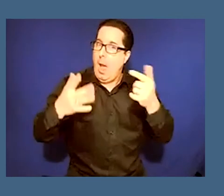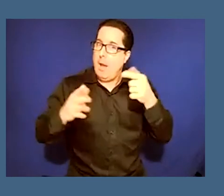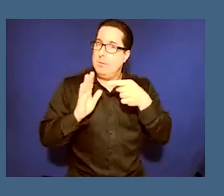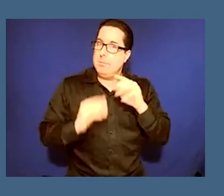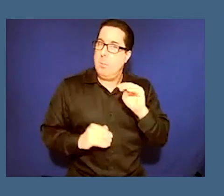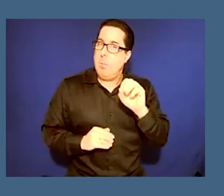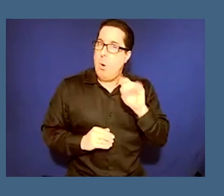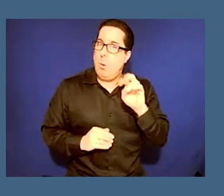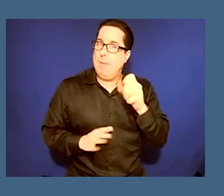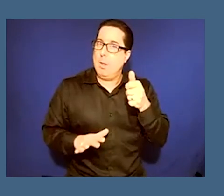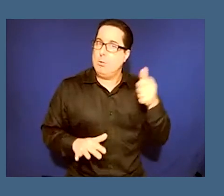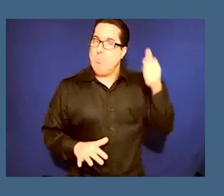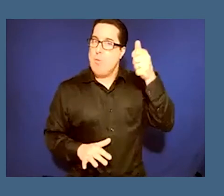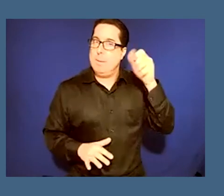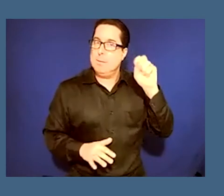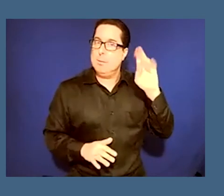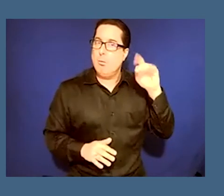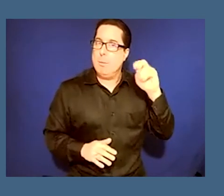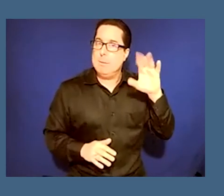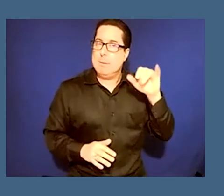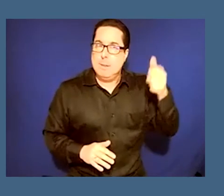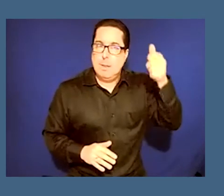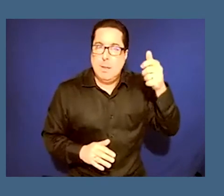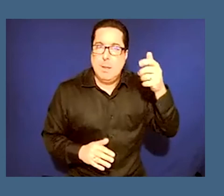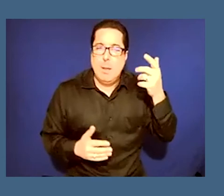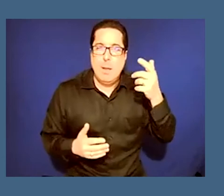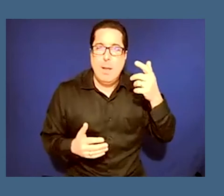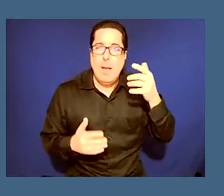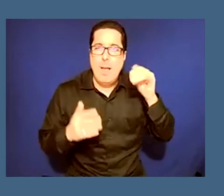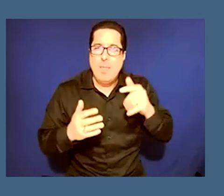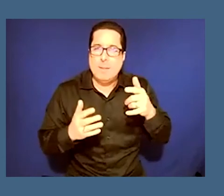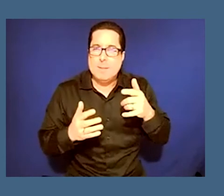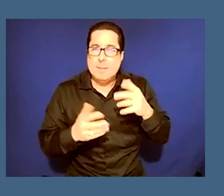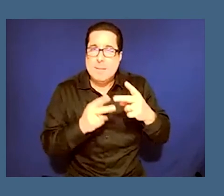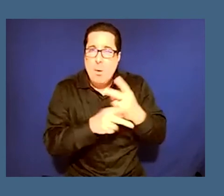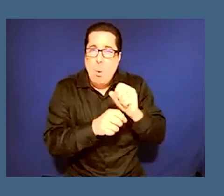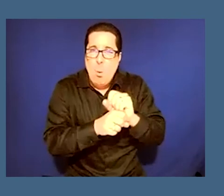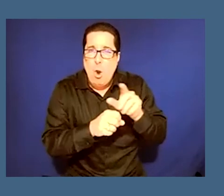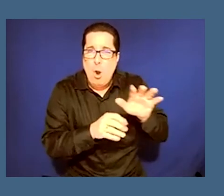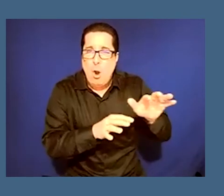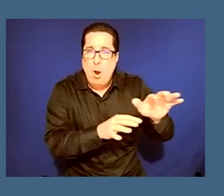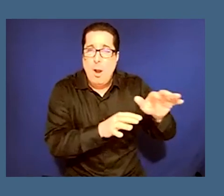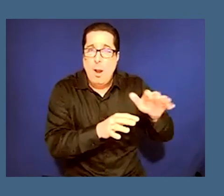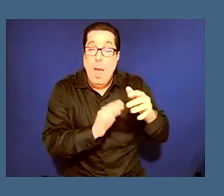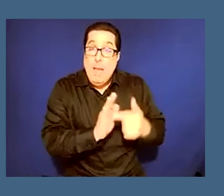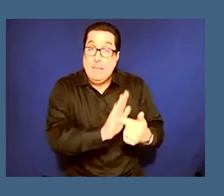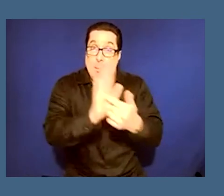supremacy so we are going to capture your work display it out of context in a in a museum